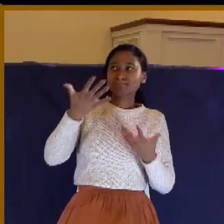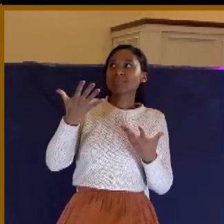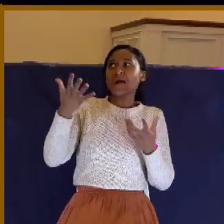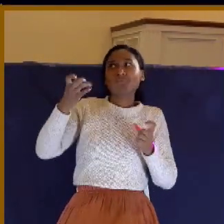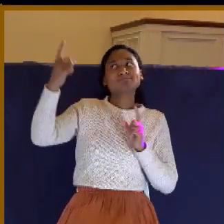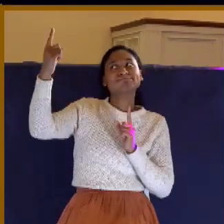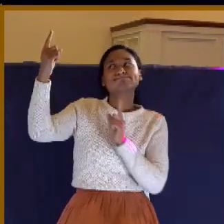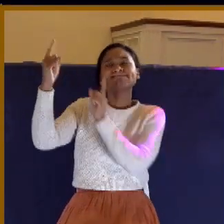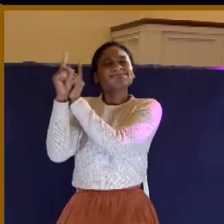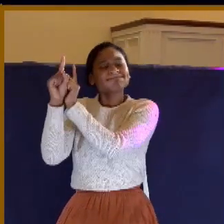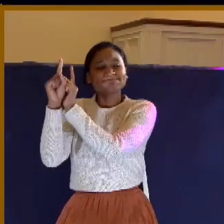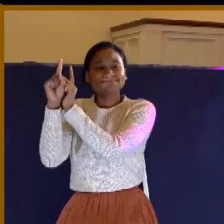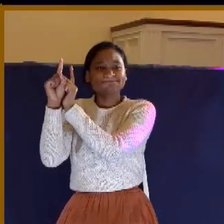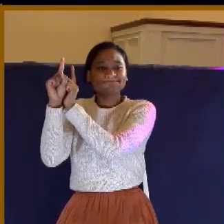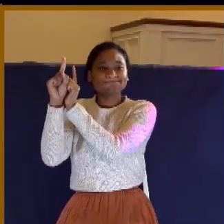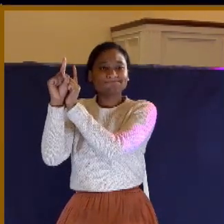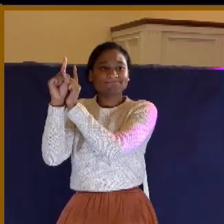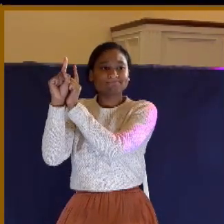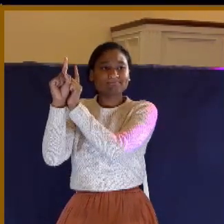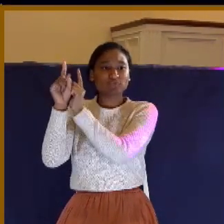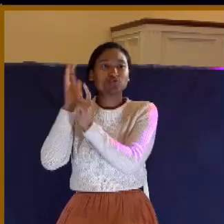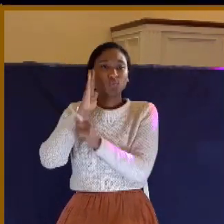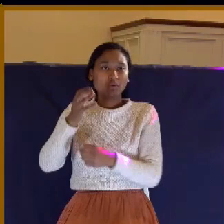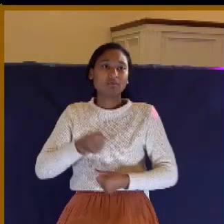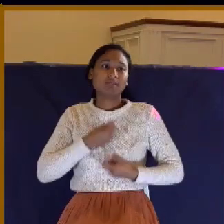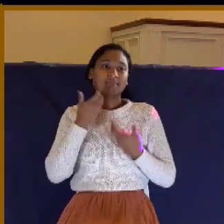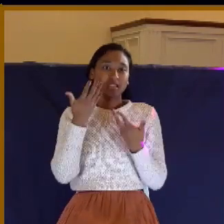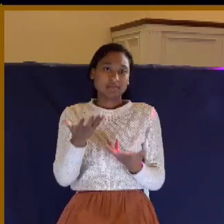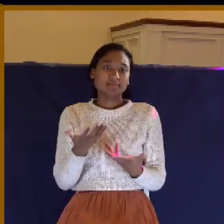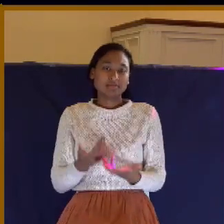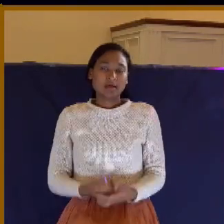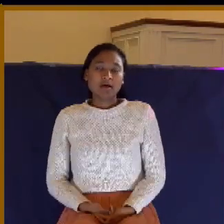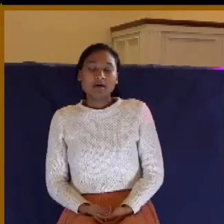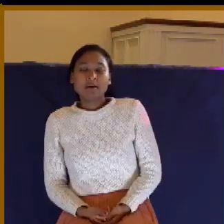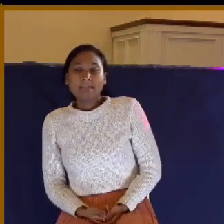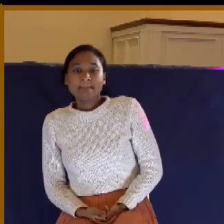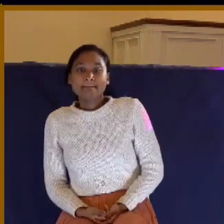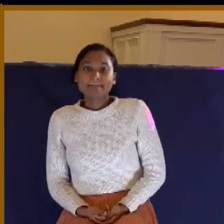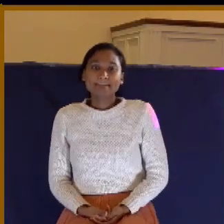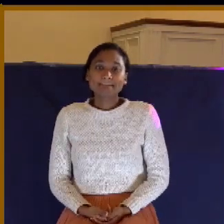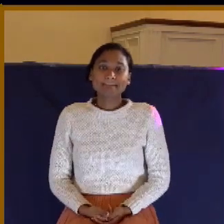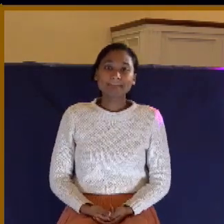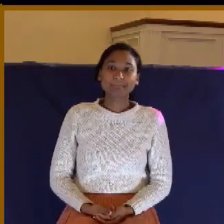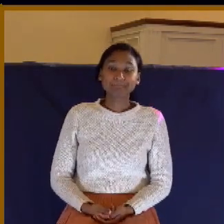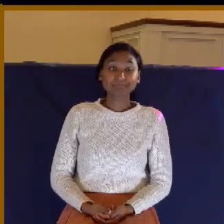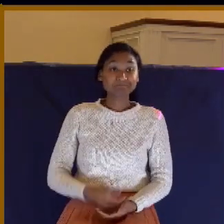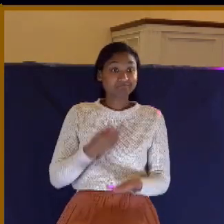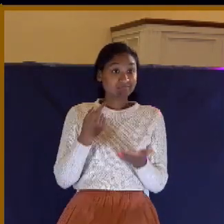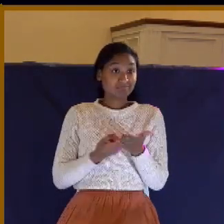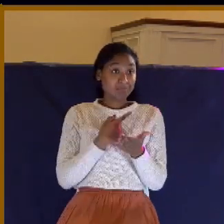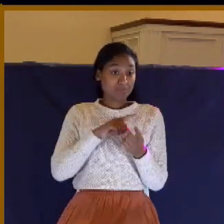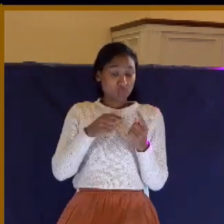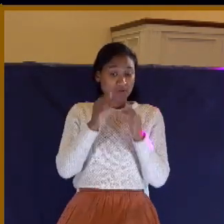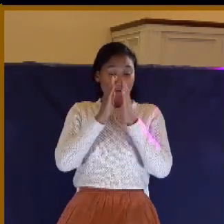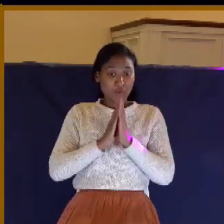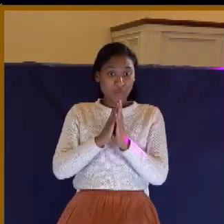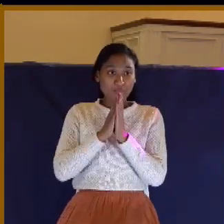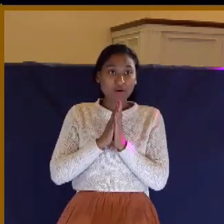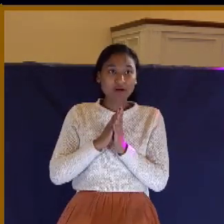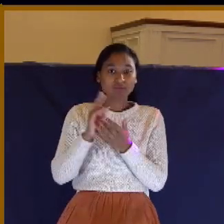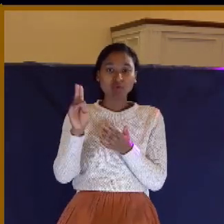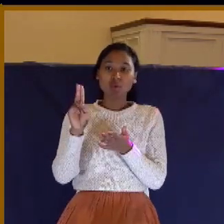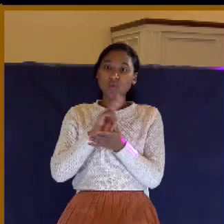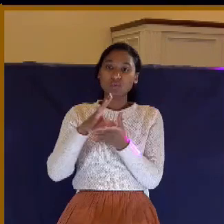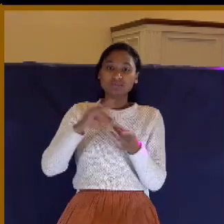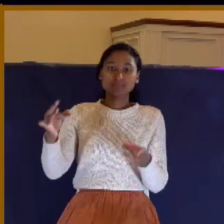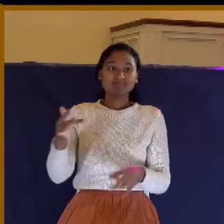will confess it when it happens. And sometimes when you're praying and you get convicted, the Holy Spirit will bring